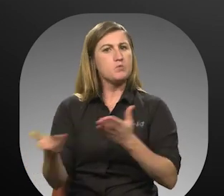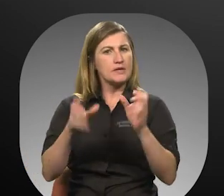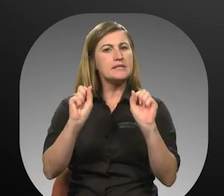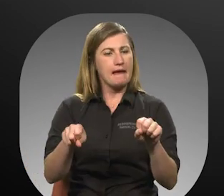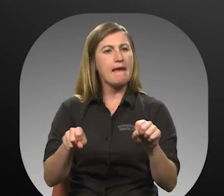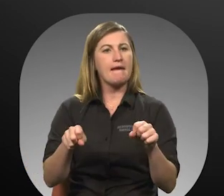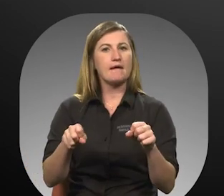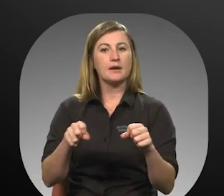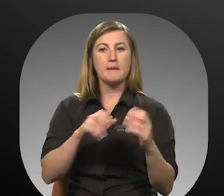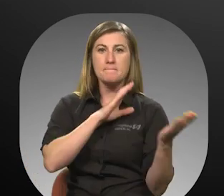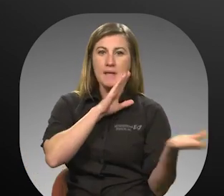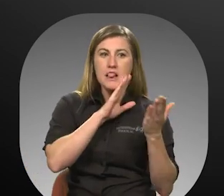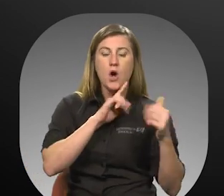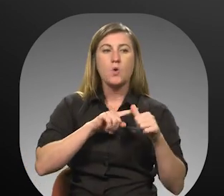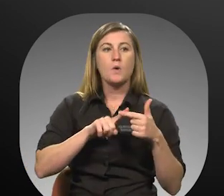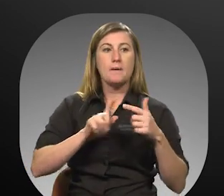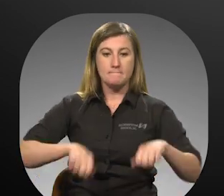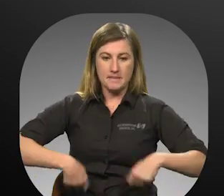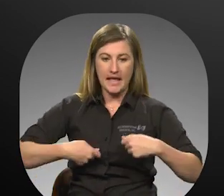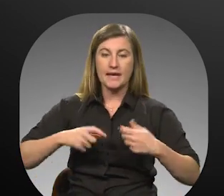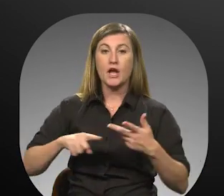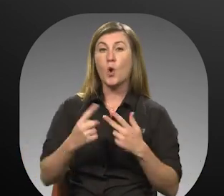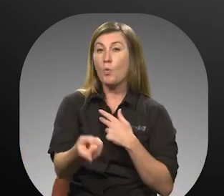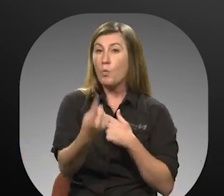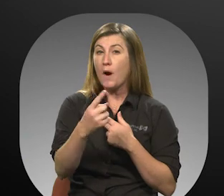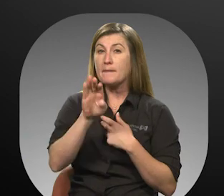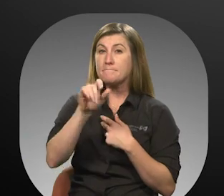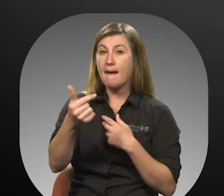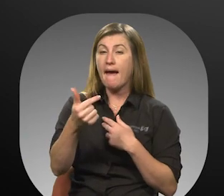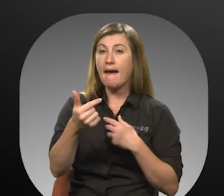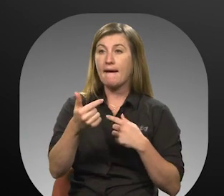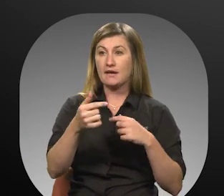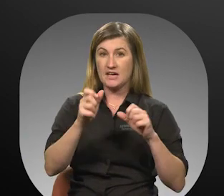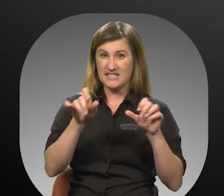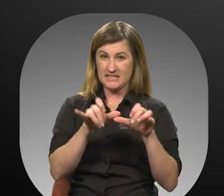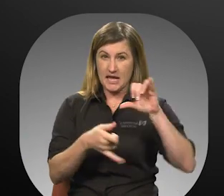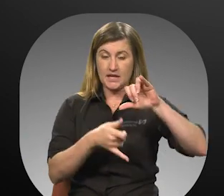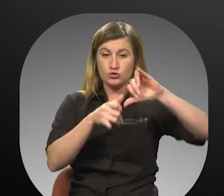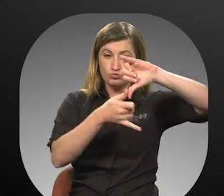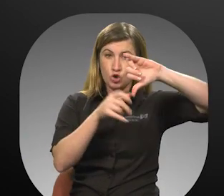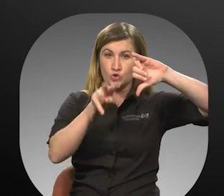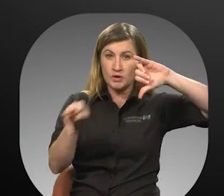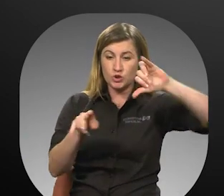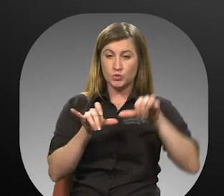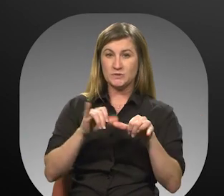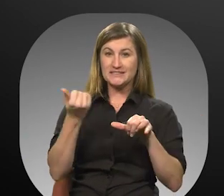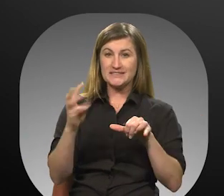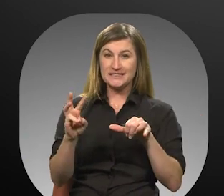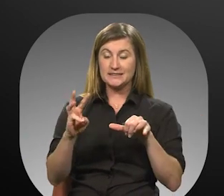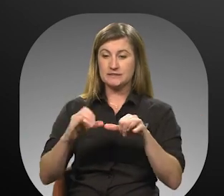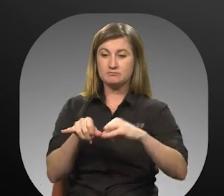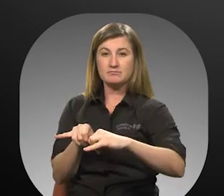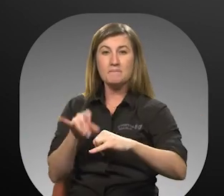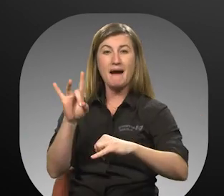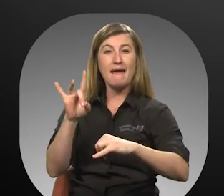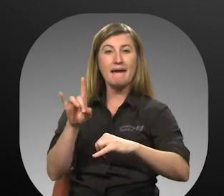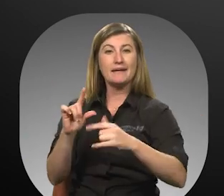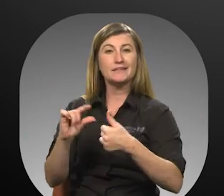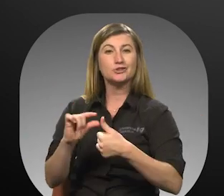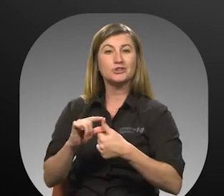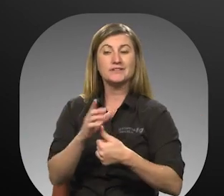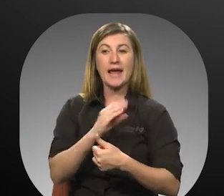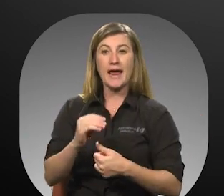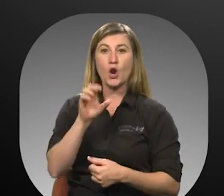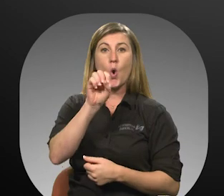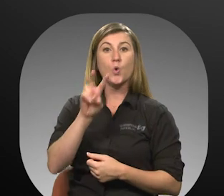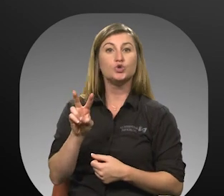to include a pillow, blanket, one bag no larger than 22 inches by 16 inches by 8 inches, 25 and